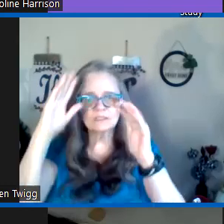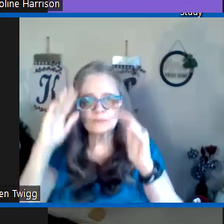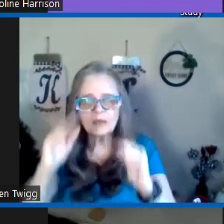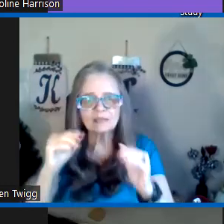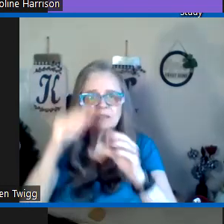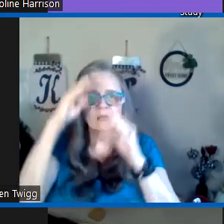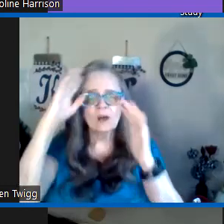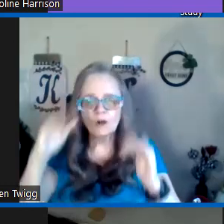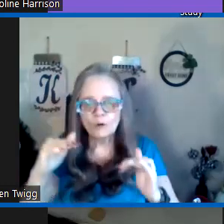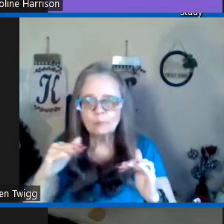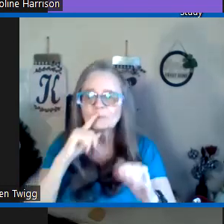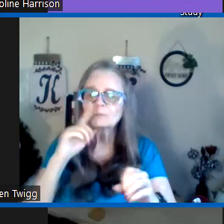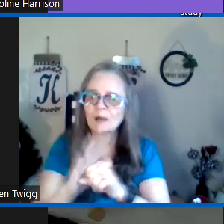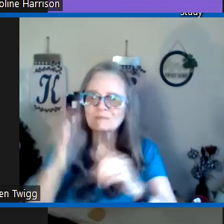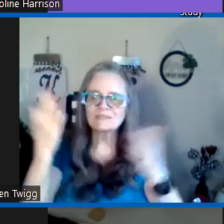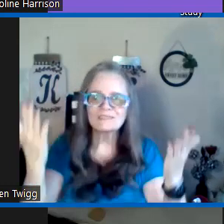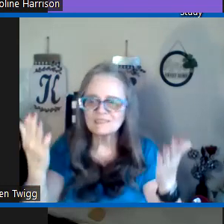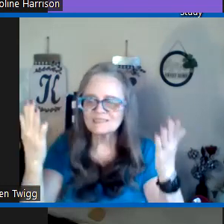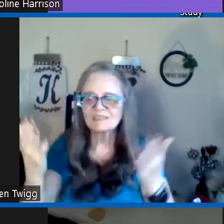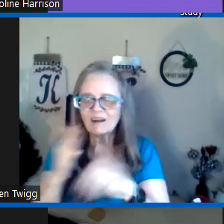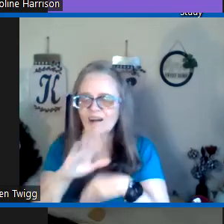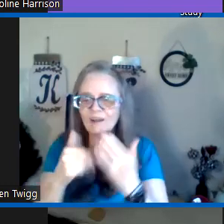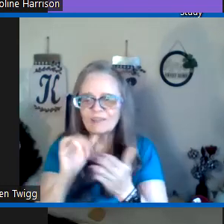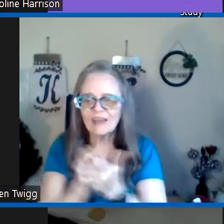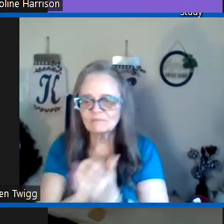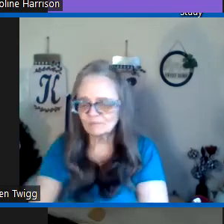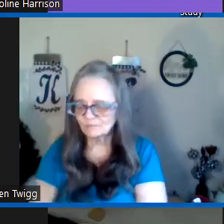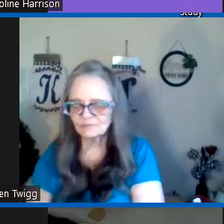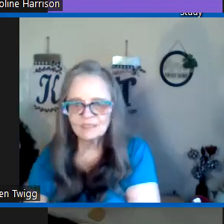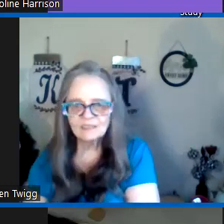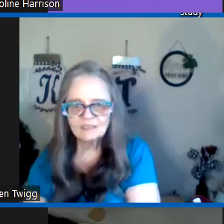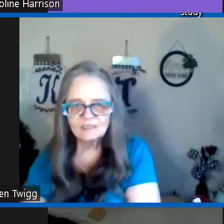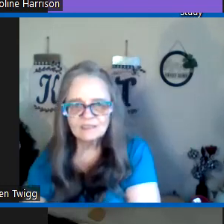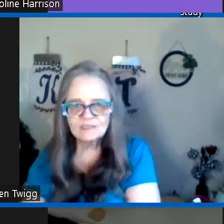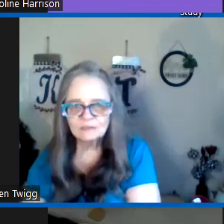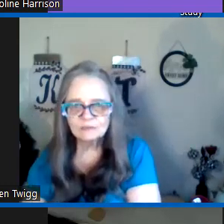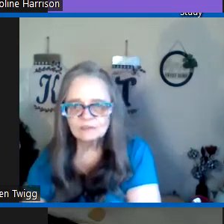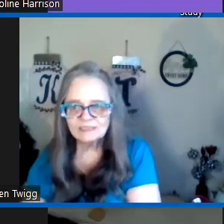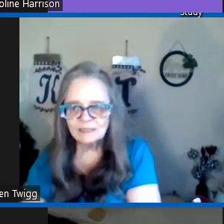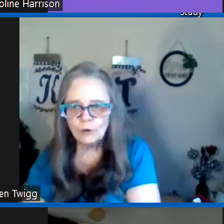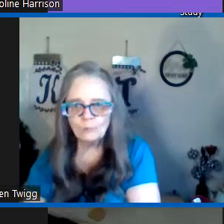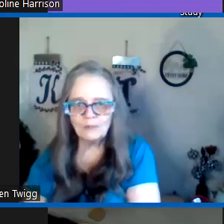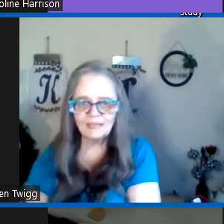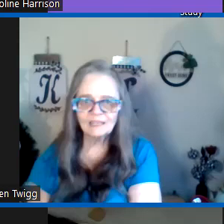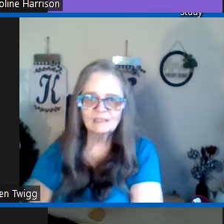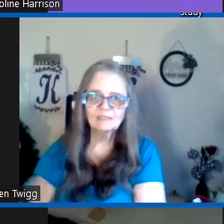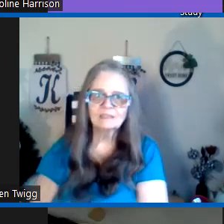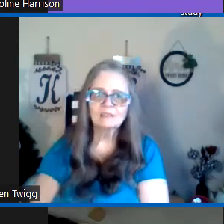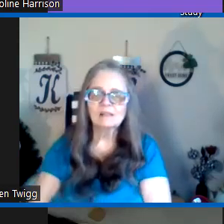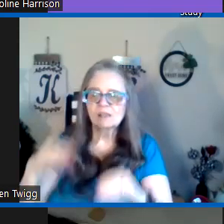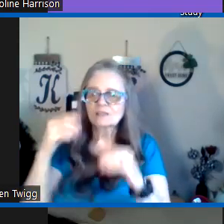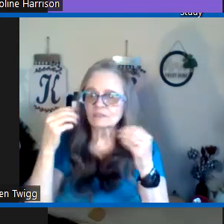what to expect hope promises all of that so obey